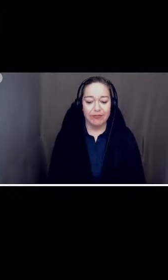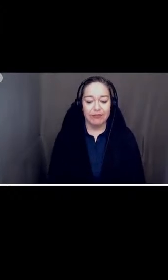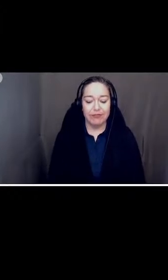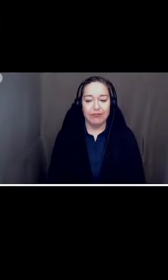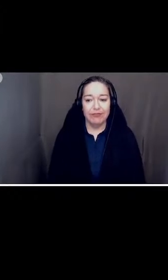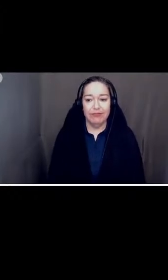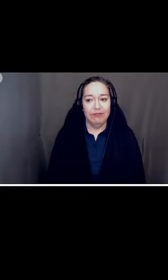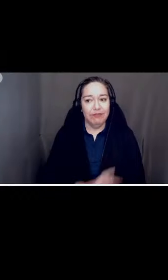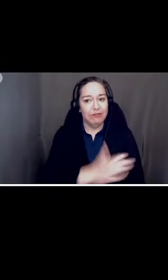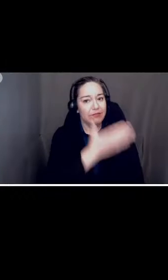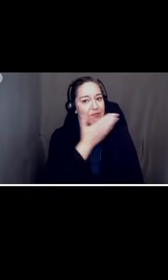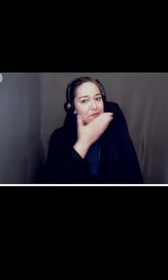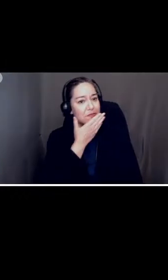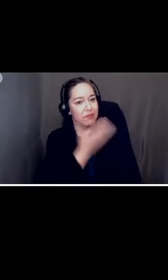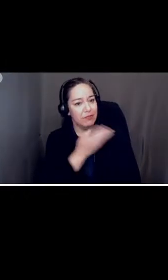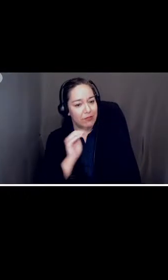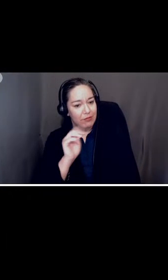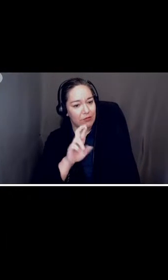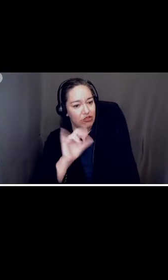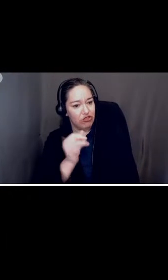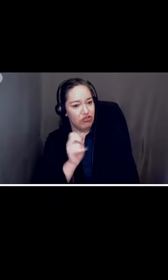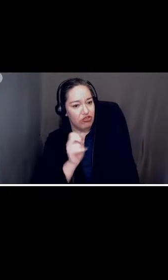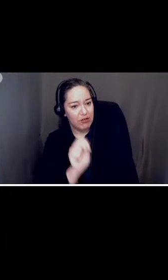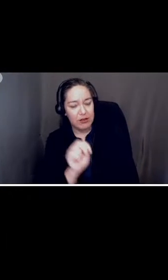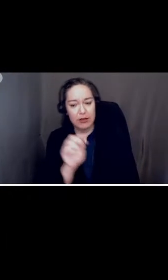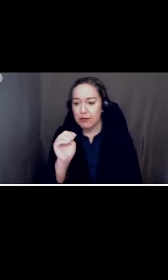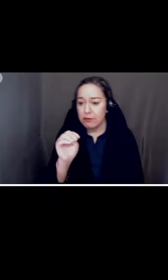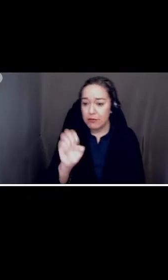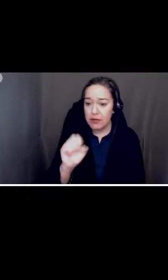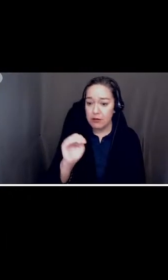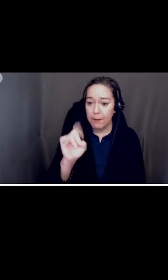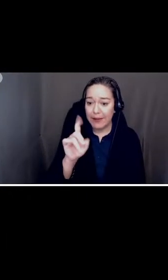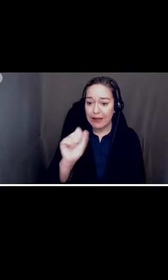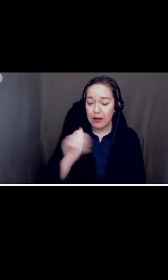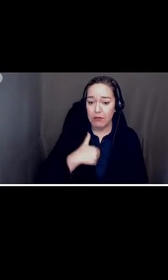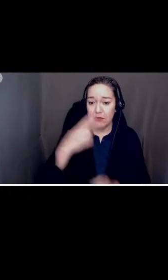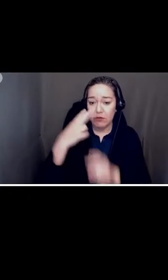Thank you for that, Mr. Jensen. Ms. Medina, if you'd please take roll call.